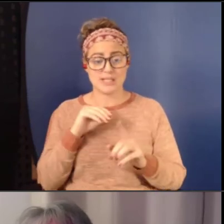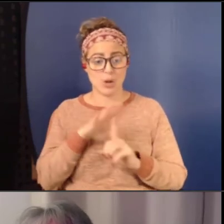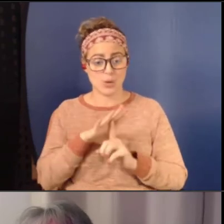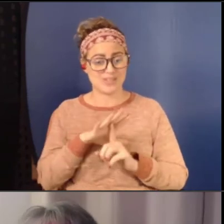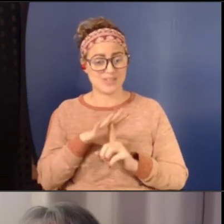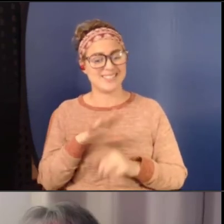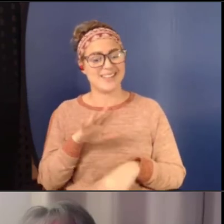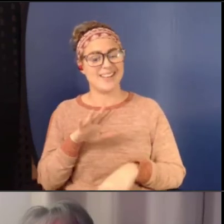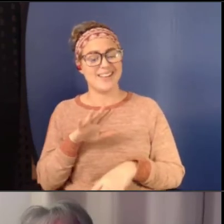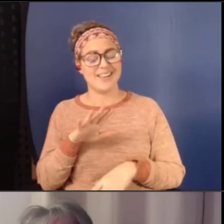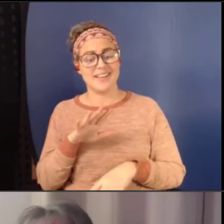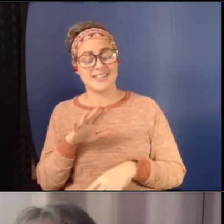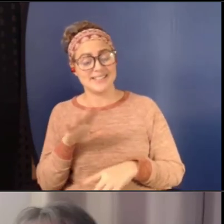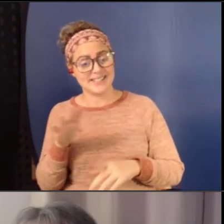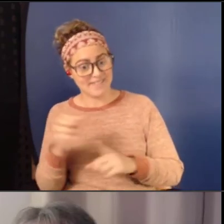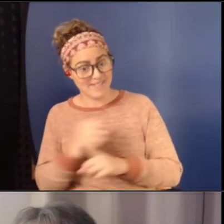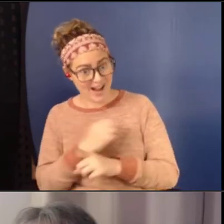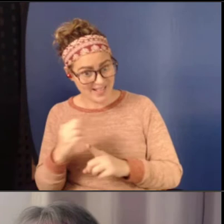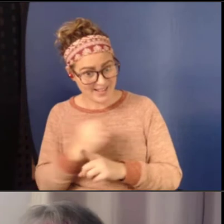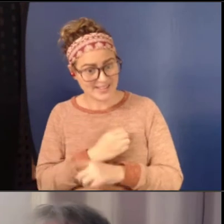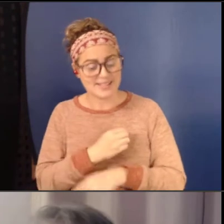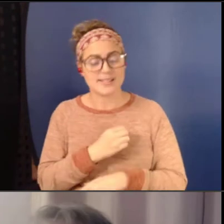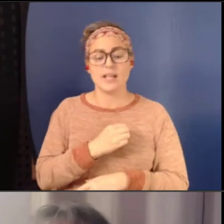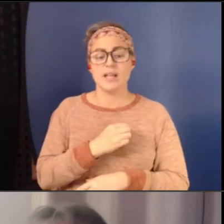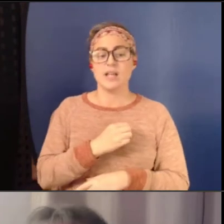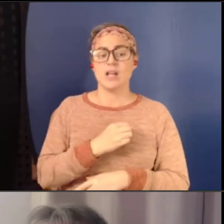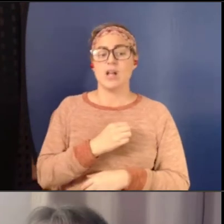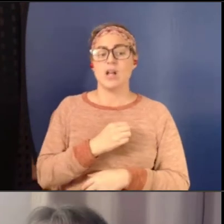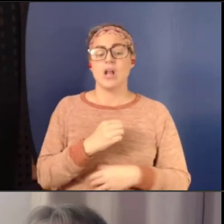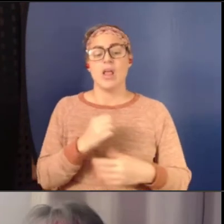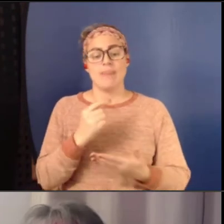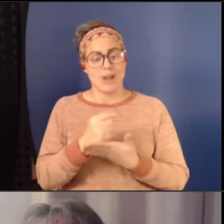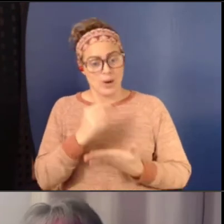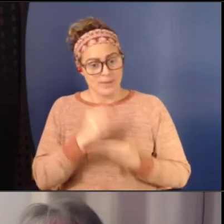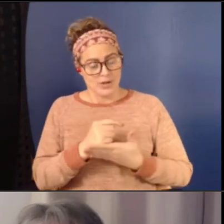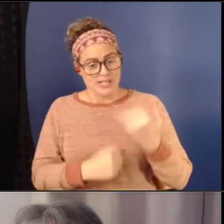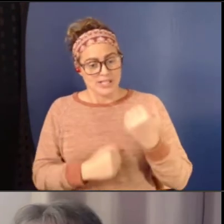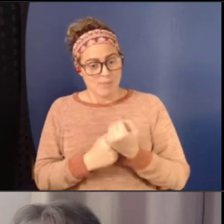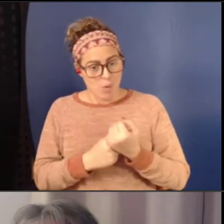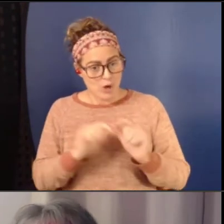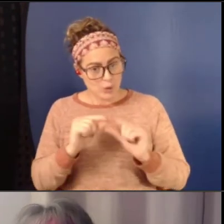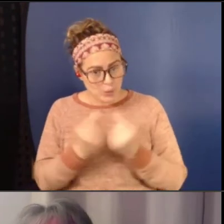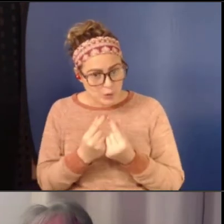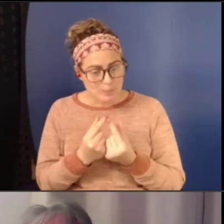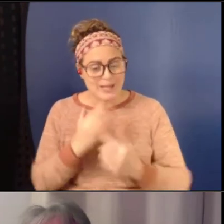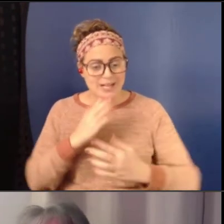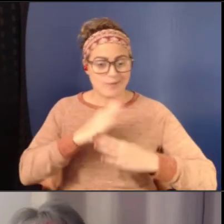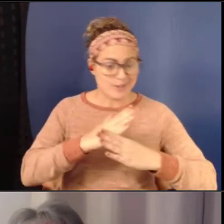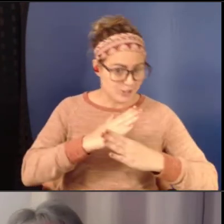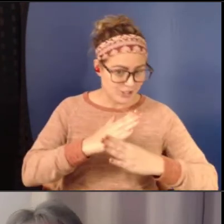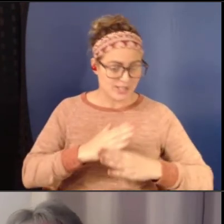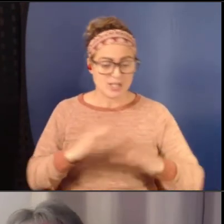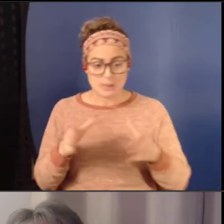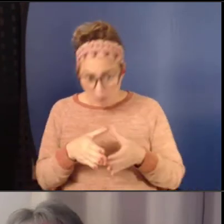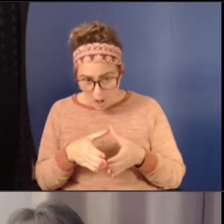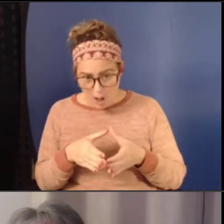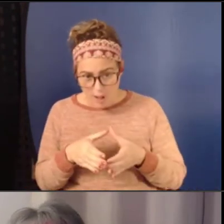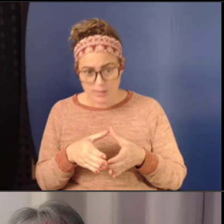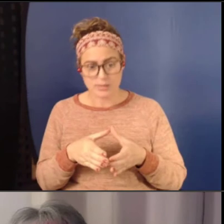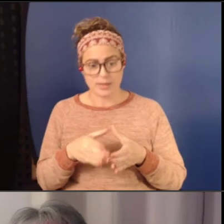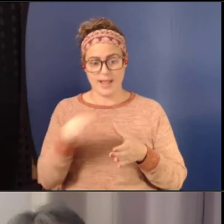group confidential therapeutic support group intervention in which they can